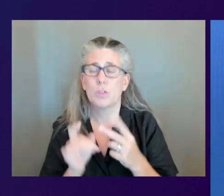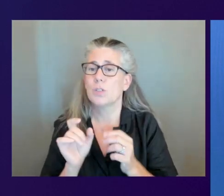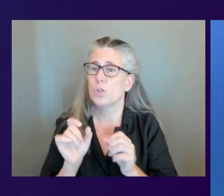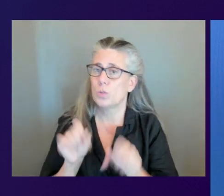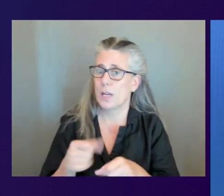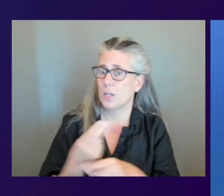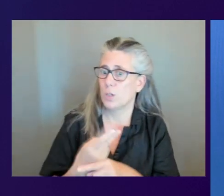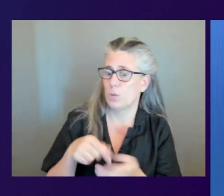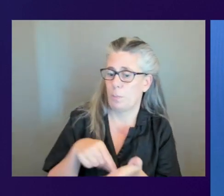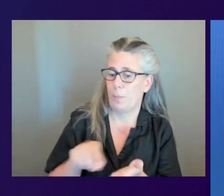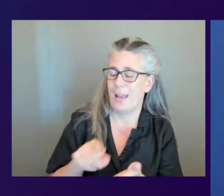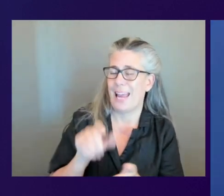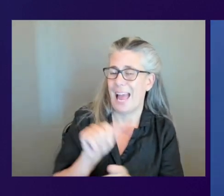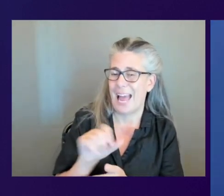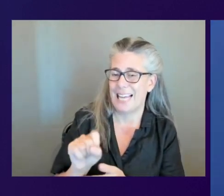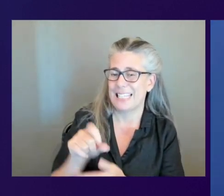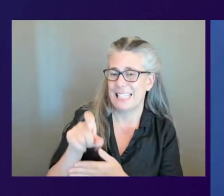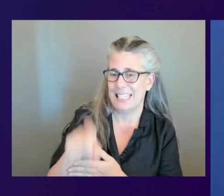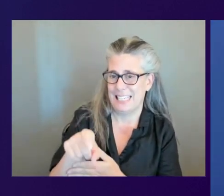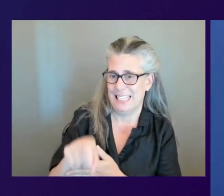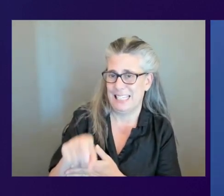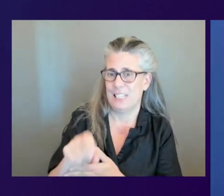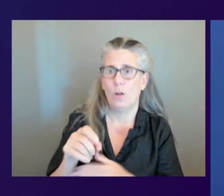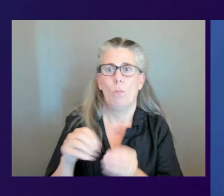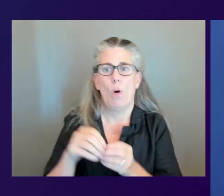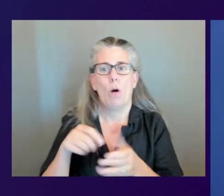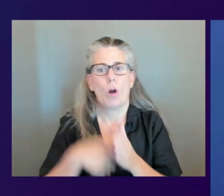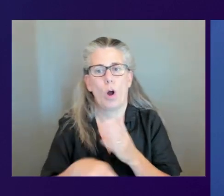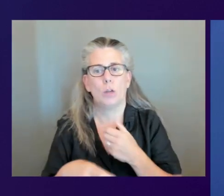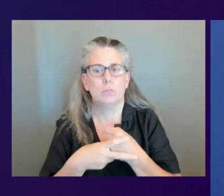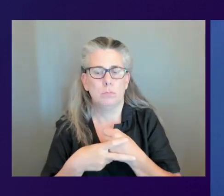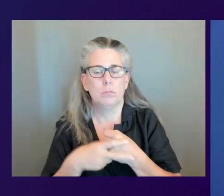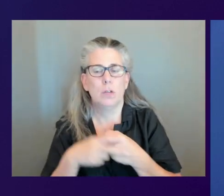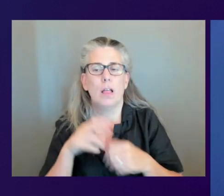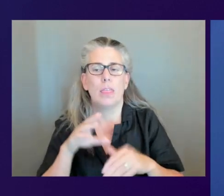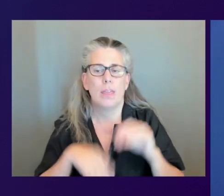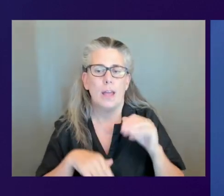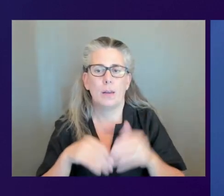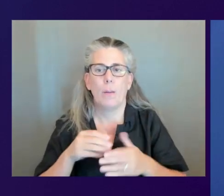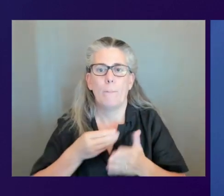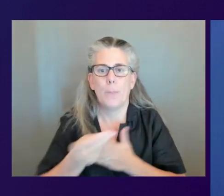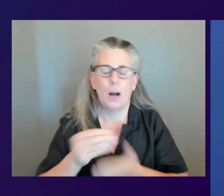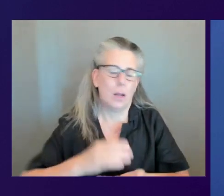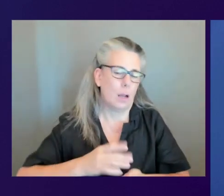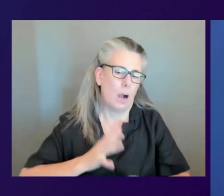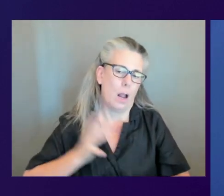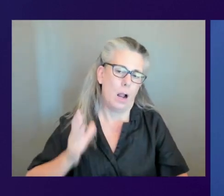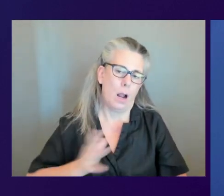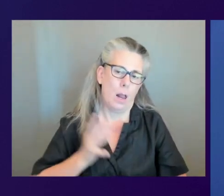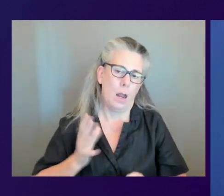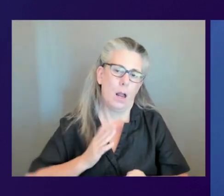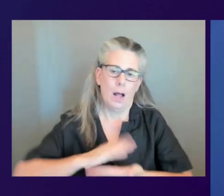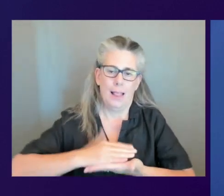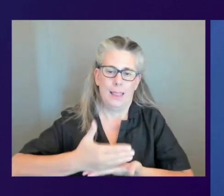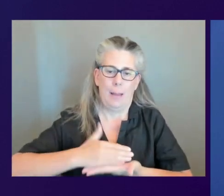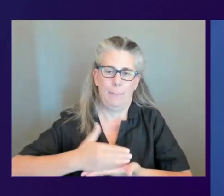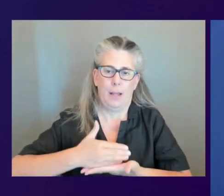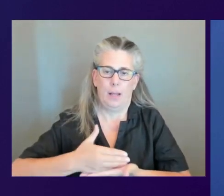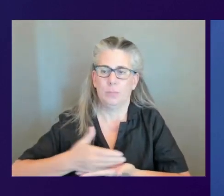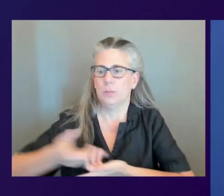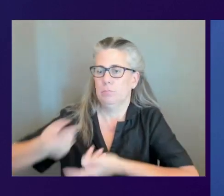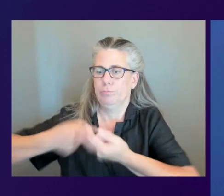much more cost effective than buying expensive laptops for those users and having to cycle those out constantly.